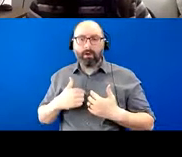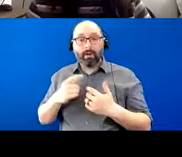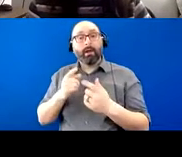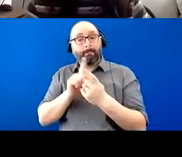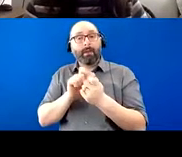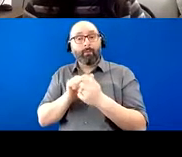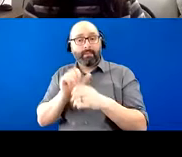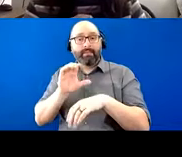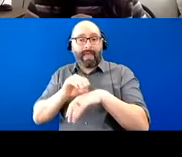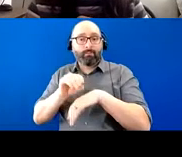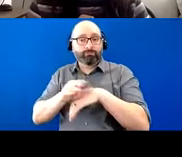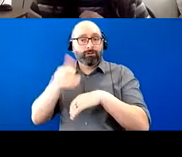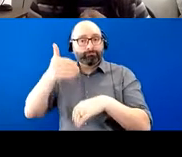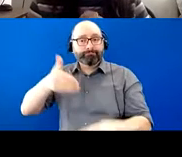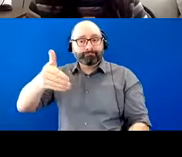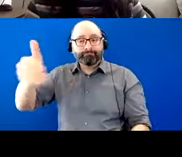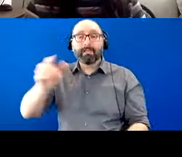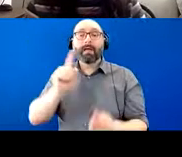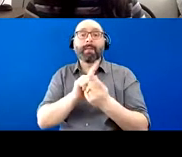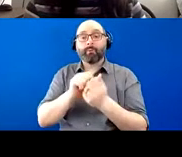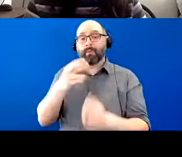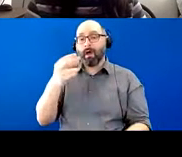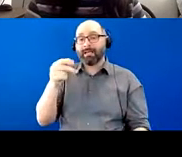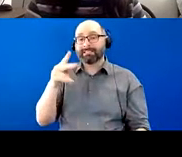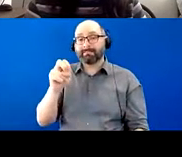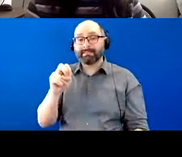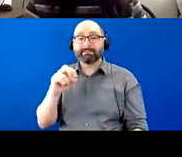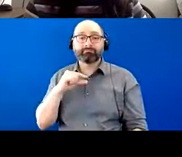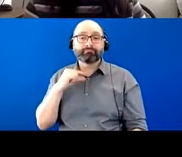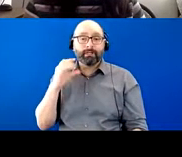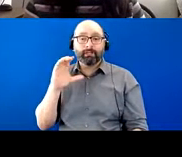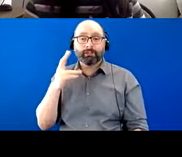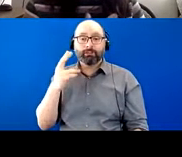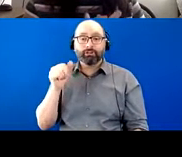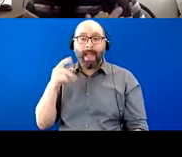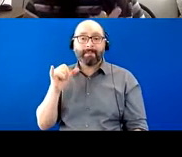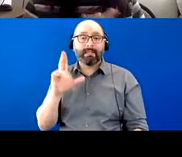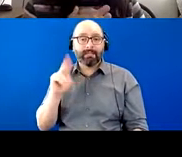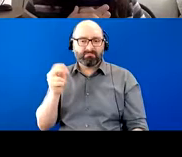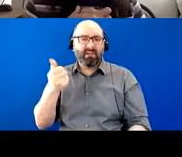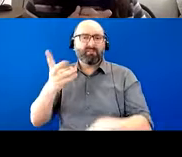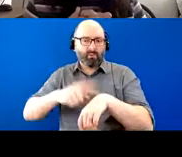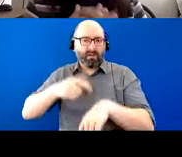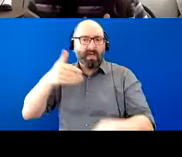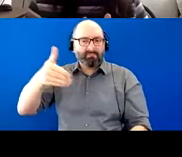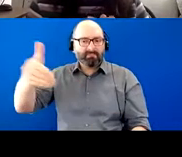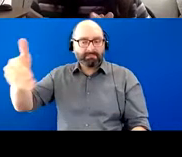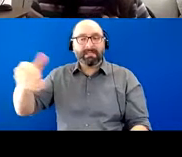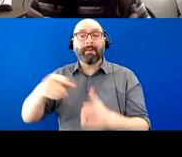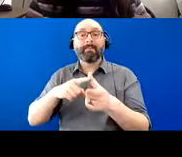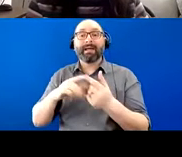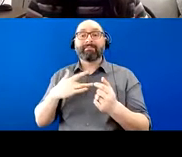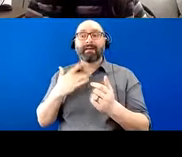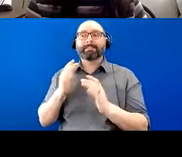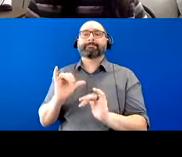very helpful. And she met with the hospice chaplain a few times as well, but she felt it was easier to talk to people